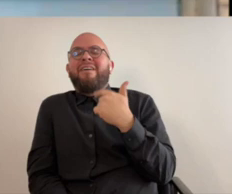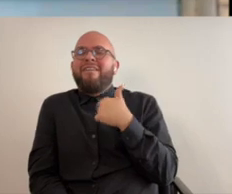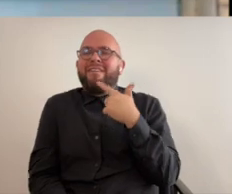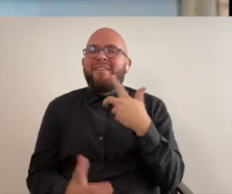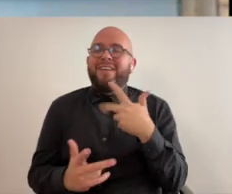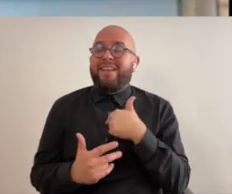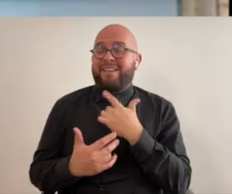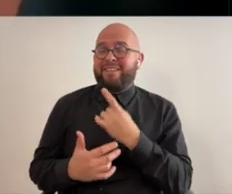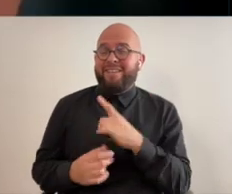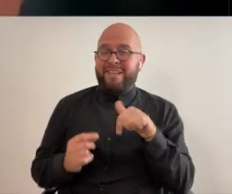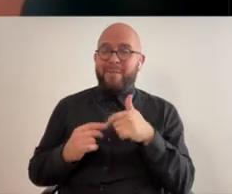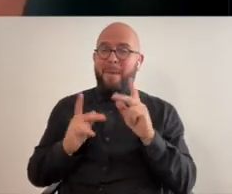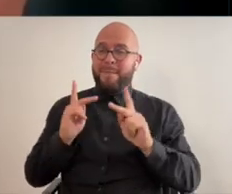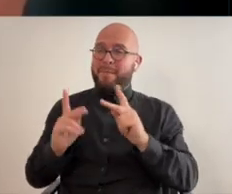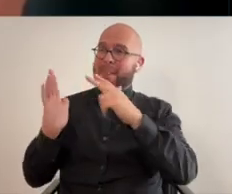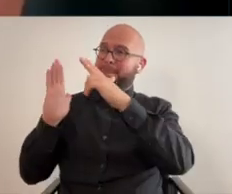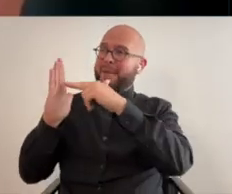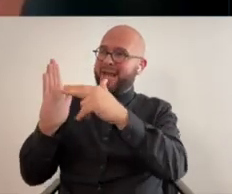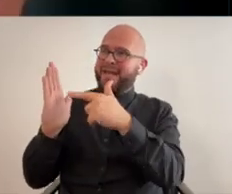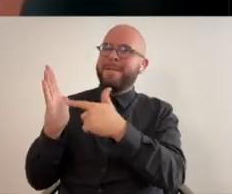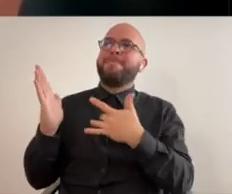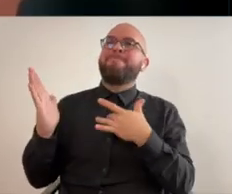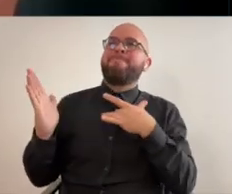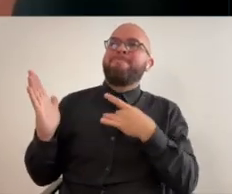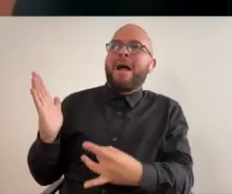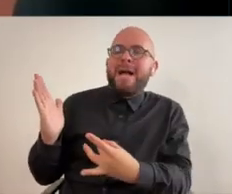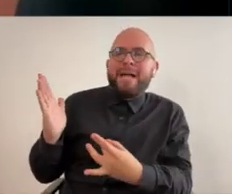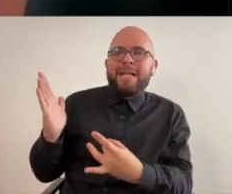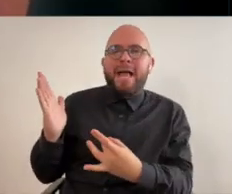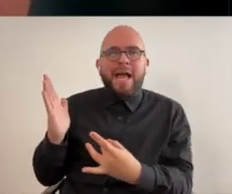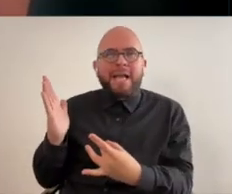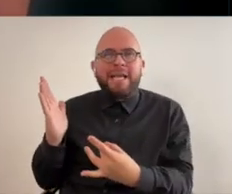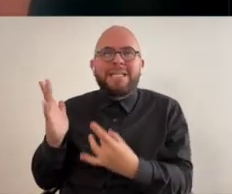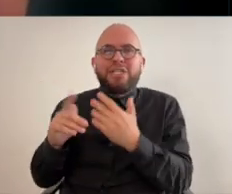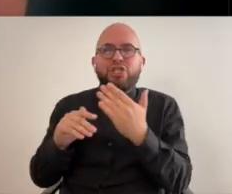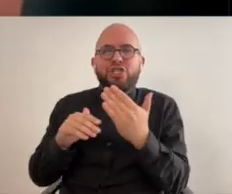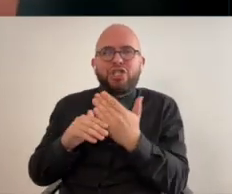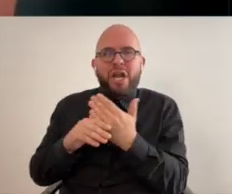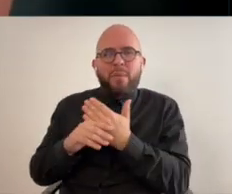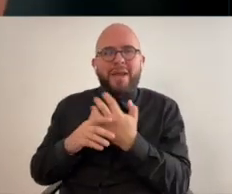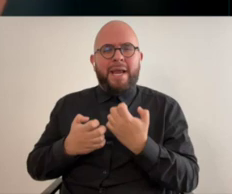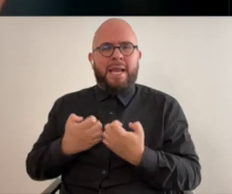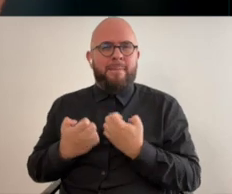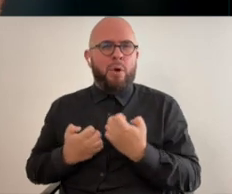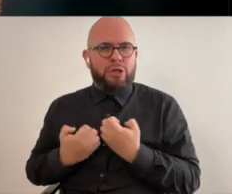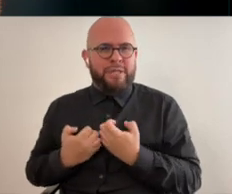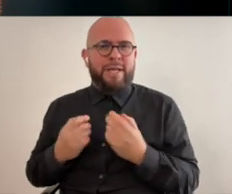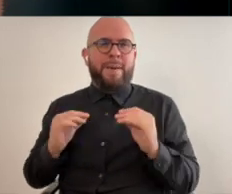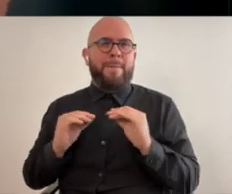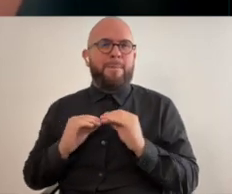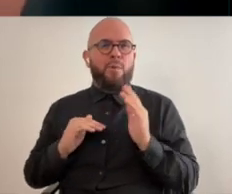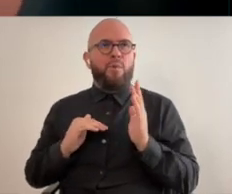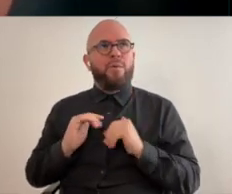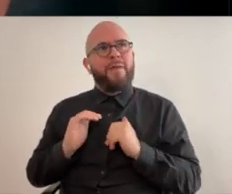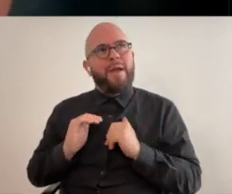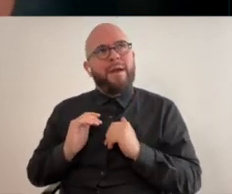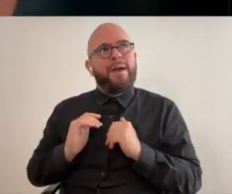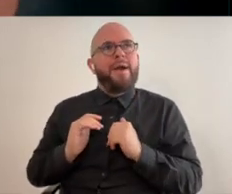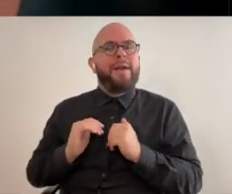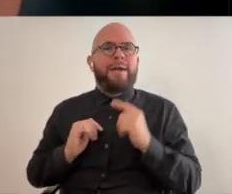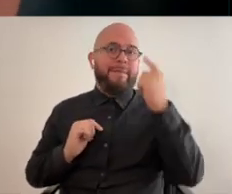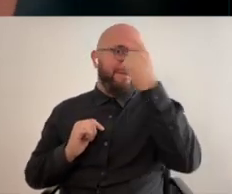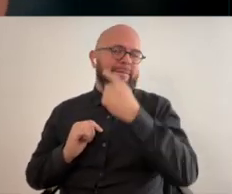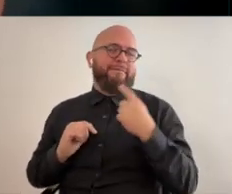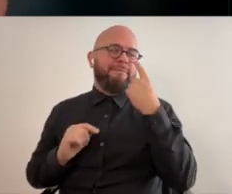the the part that i like about painting people is that i kind of i like sharing an emotion